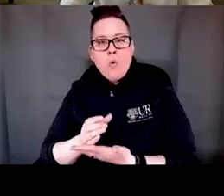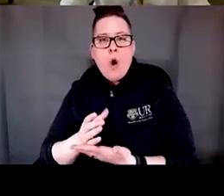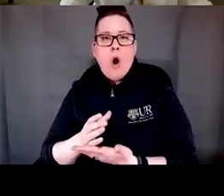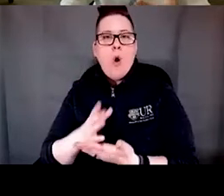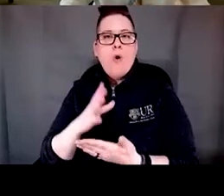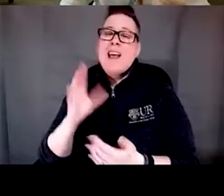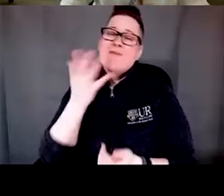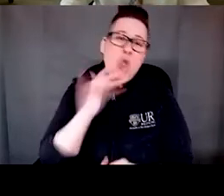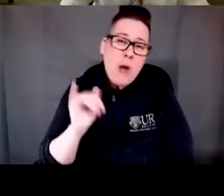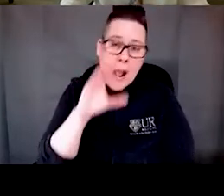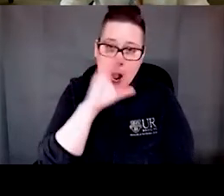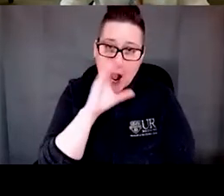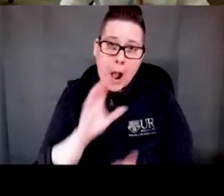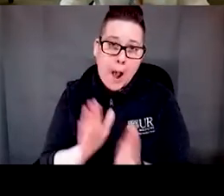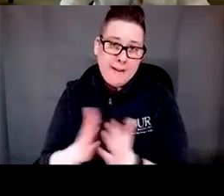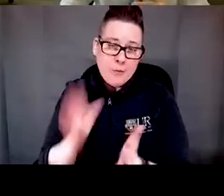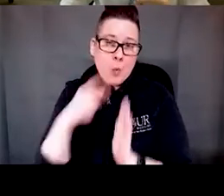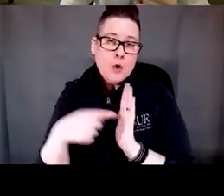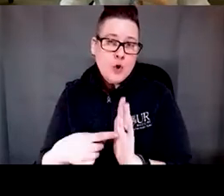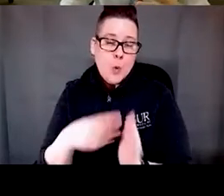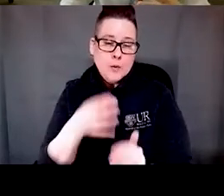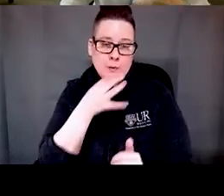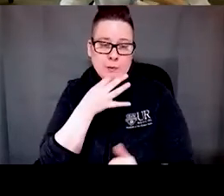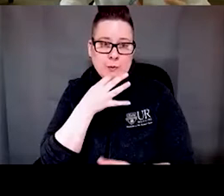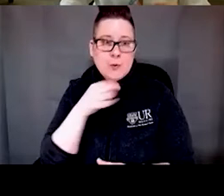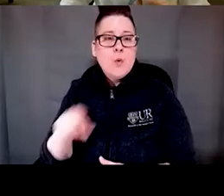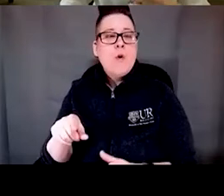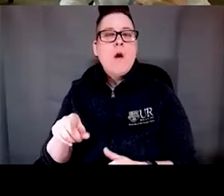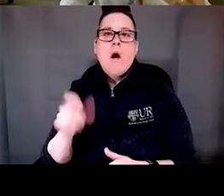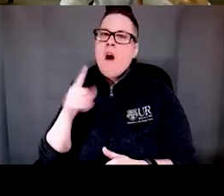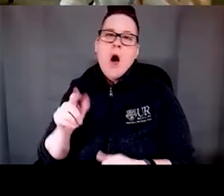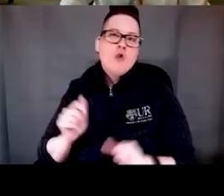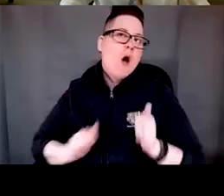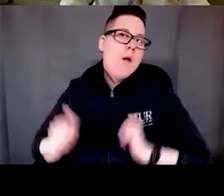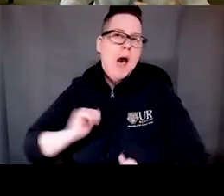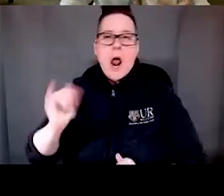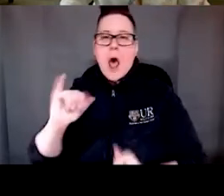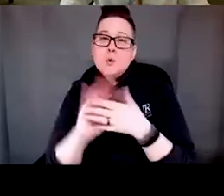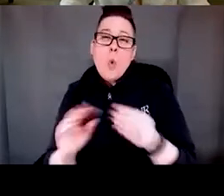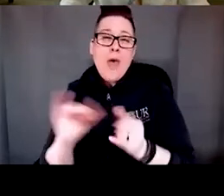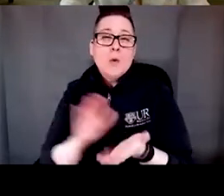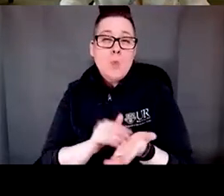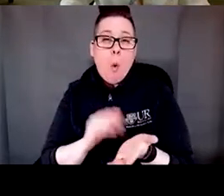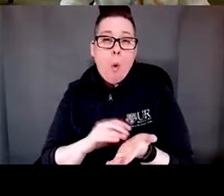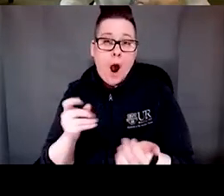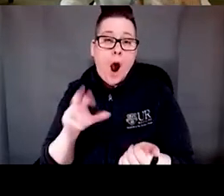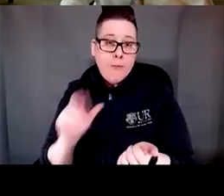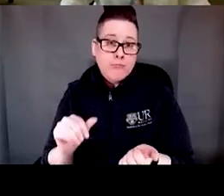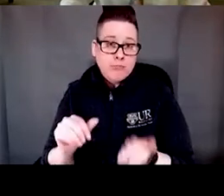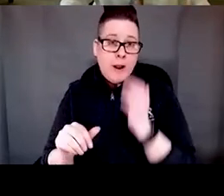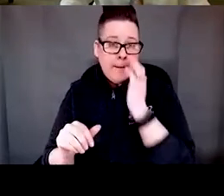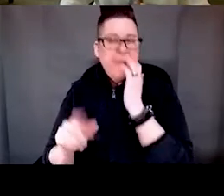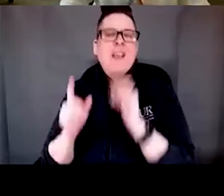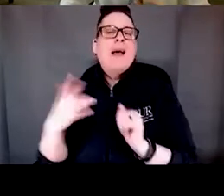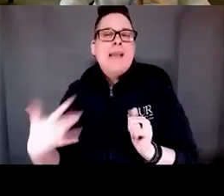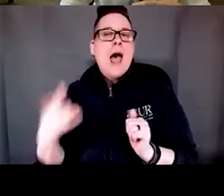like a comic book. And I'll show you a picture in a second. And it portrays a very dramatic soap opera-like story to convey educational messages. And this has been